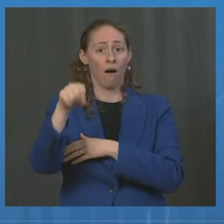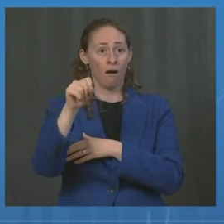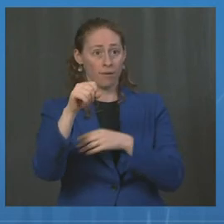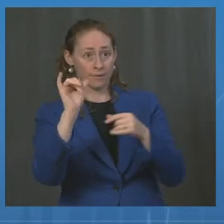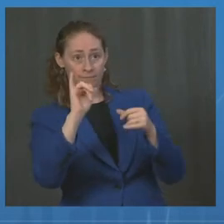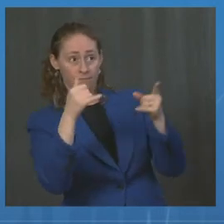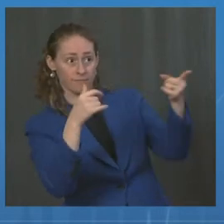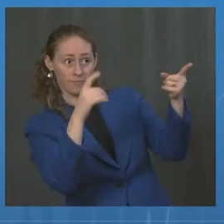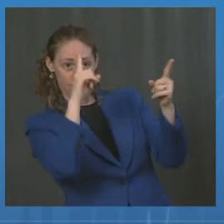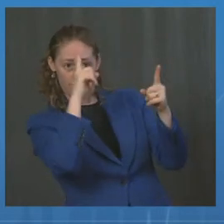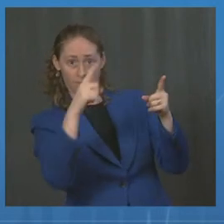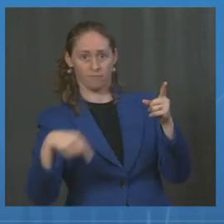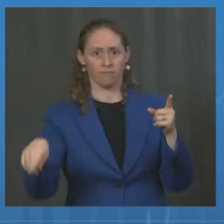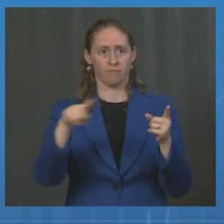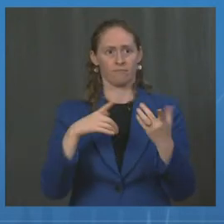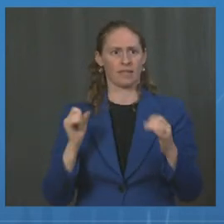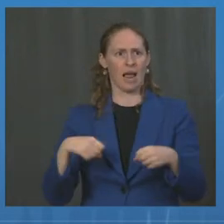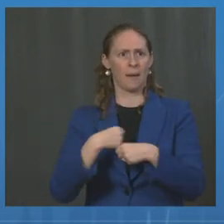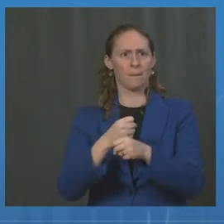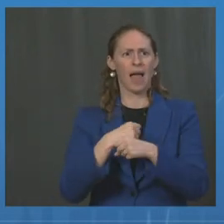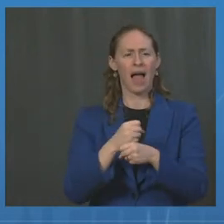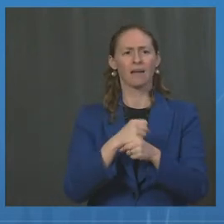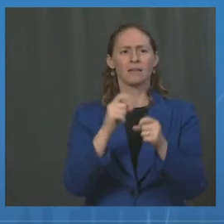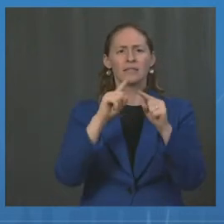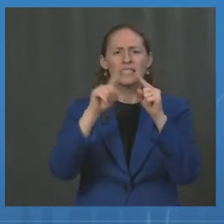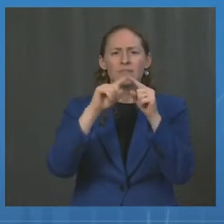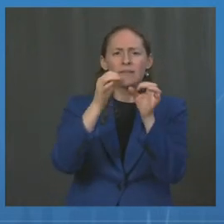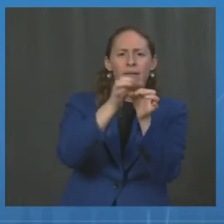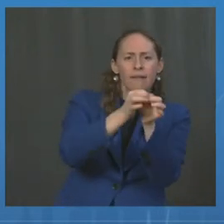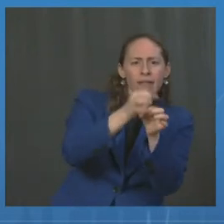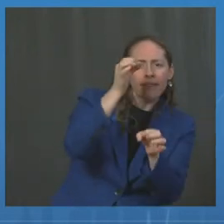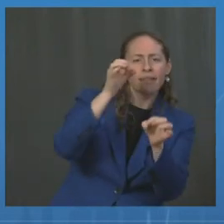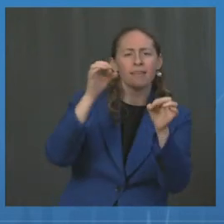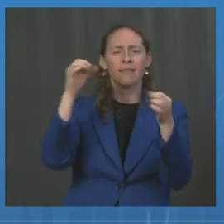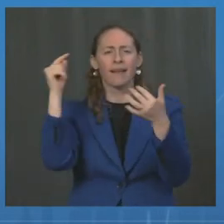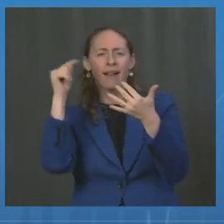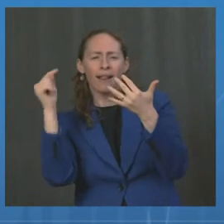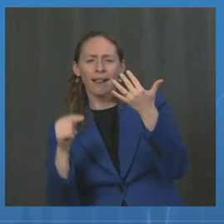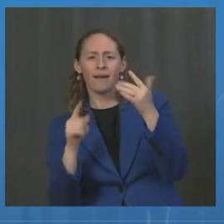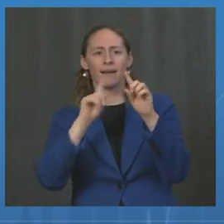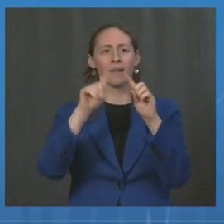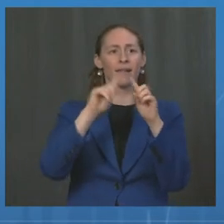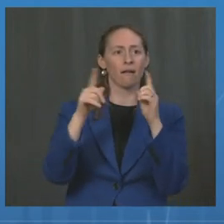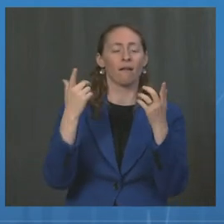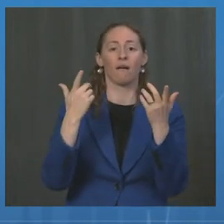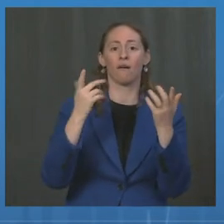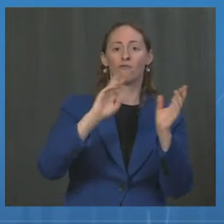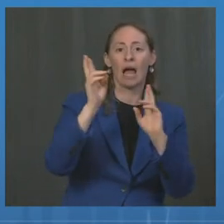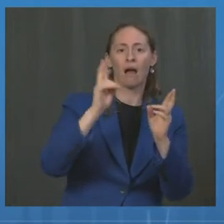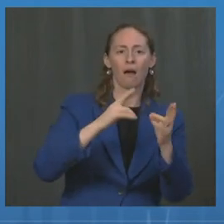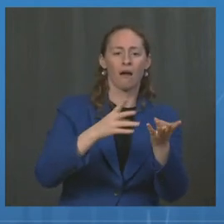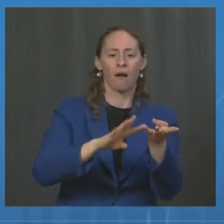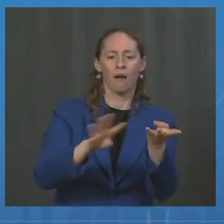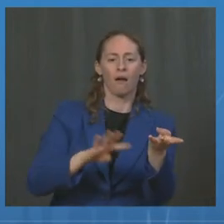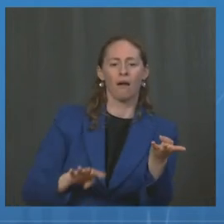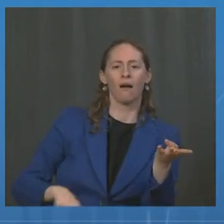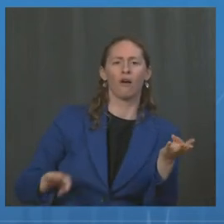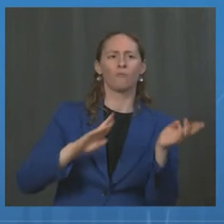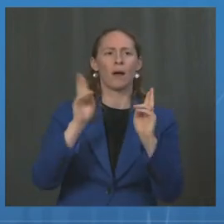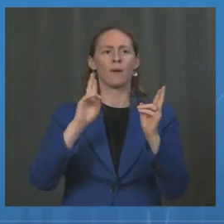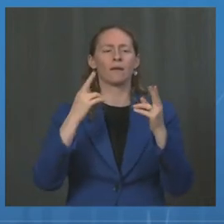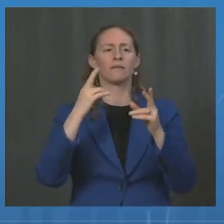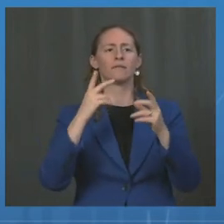vaccine inputs to add new production lines and facilities and to also expand fill finish capacity.